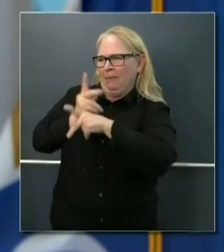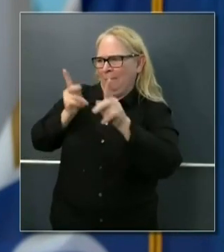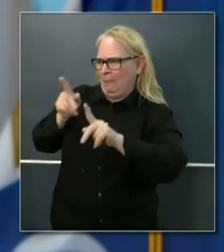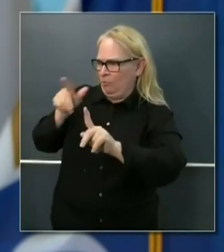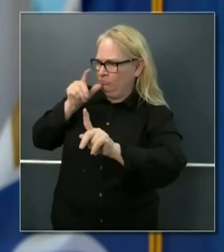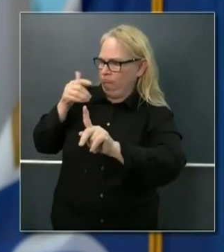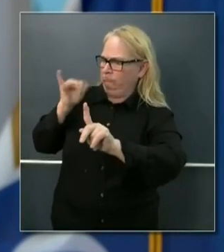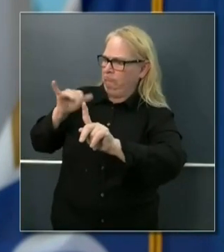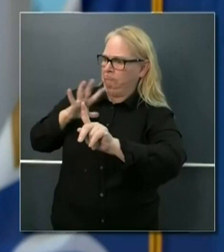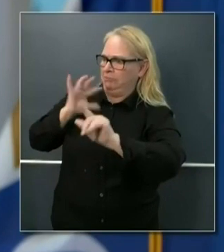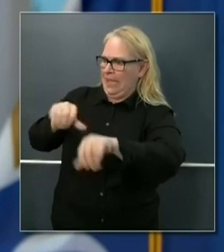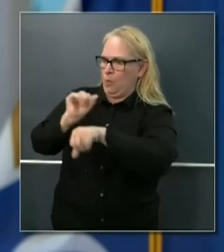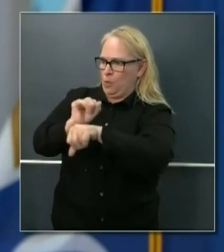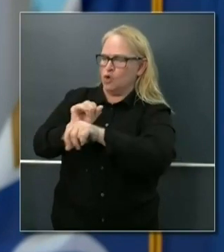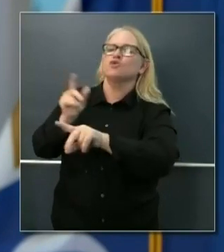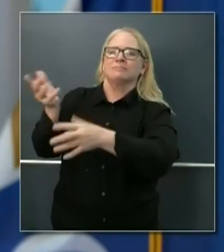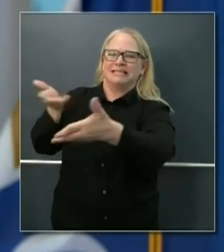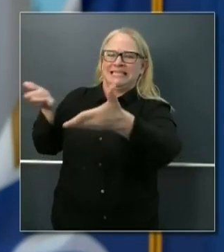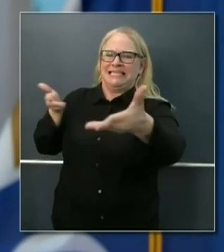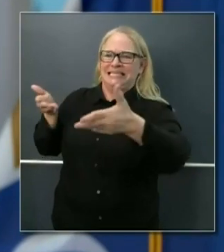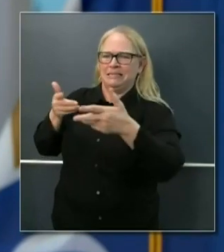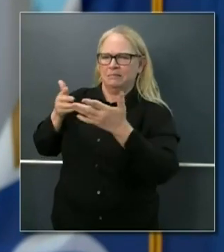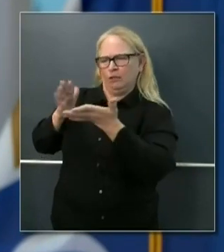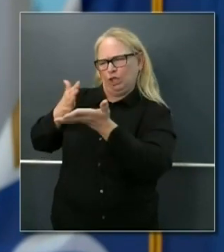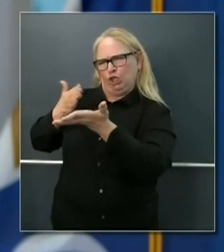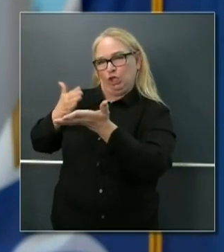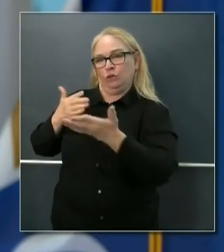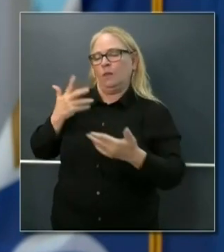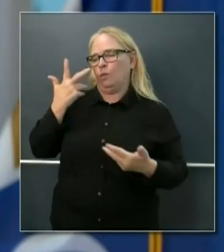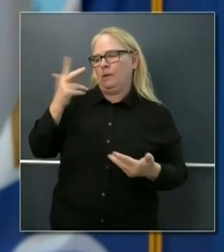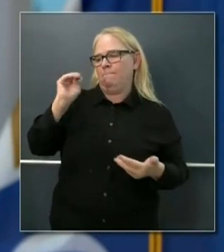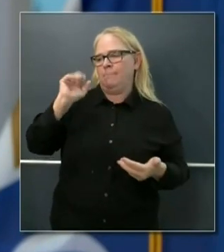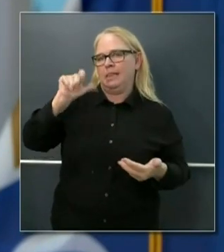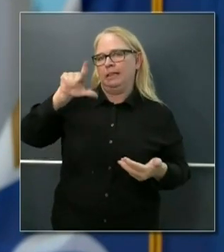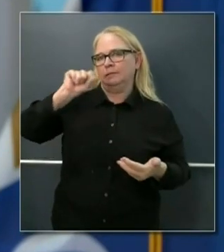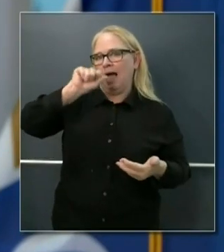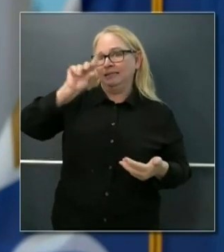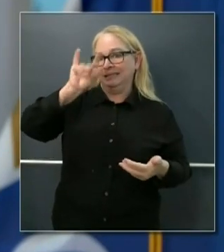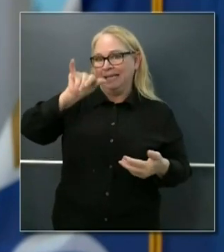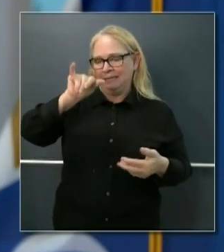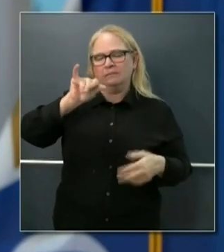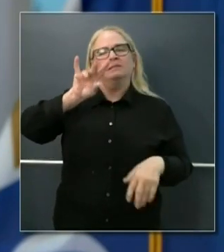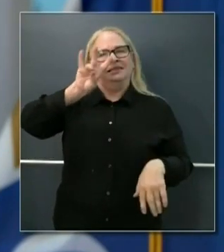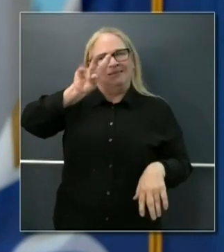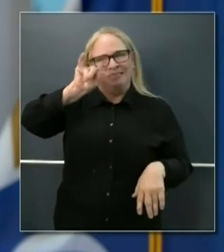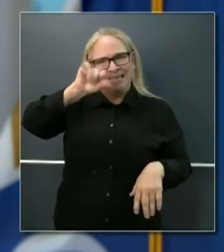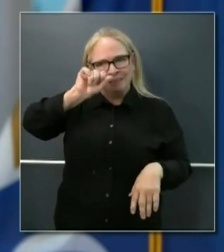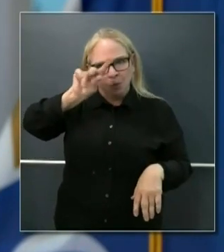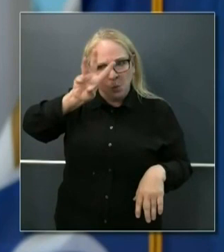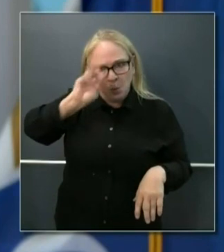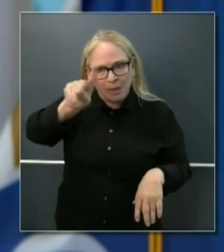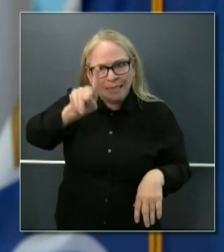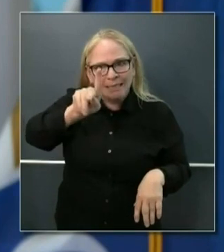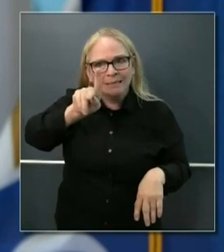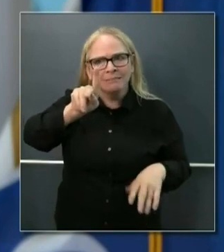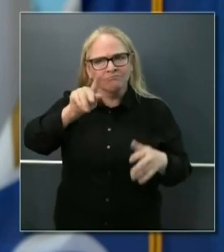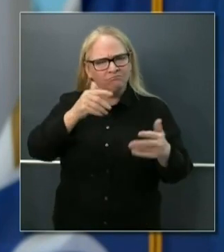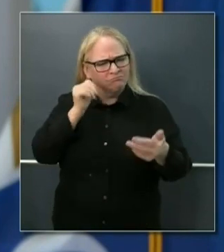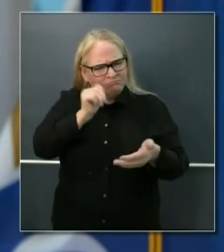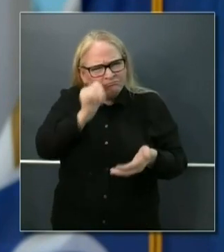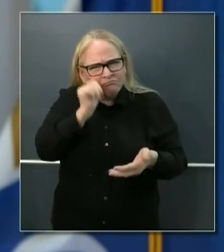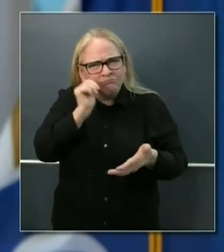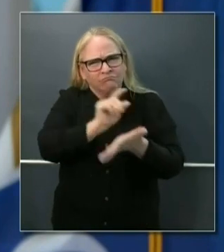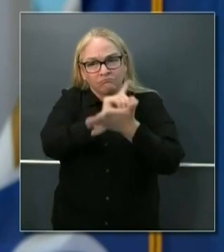start preparing meals, three meals a day, seven days a week, and have those meals delivered to our seniors